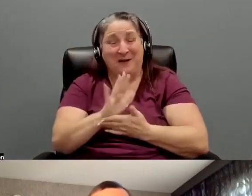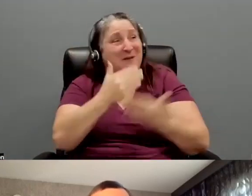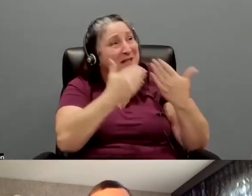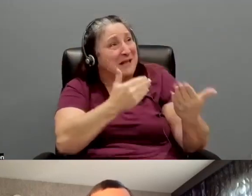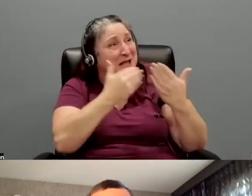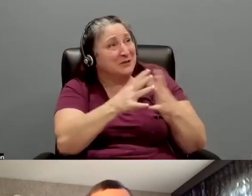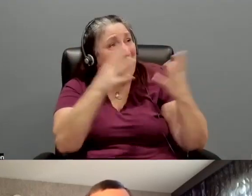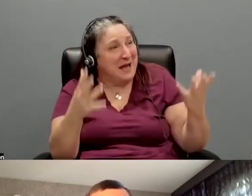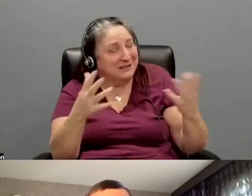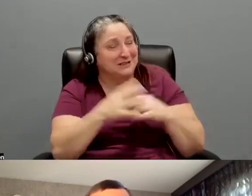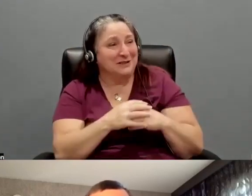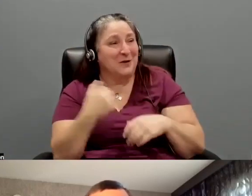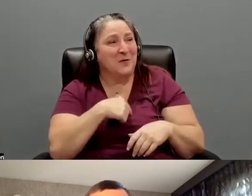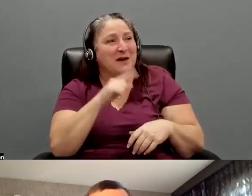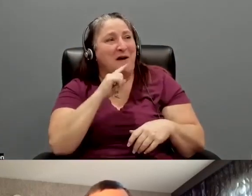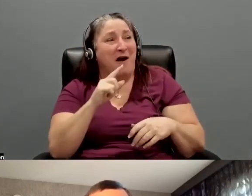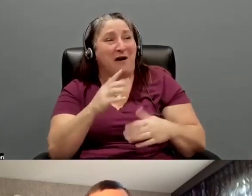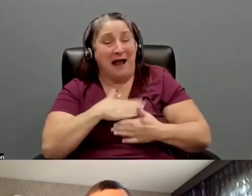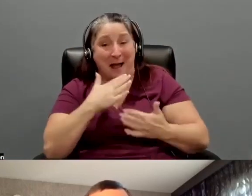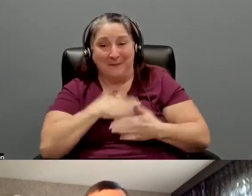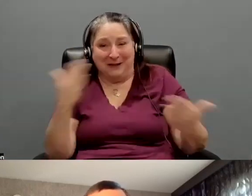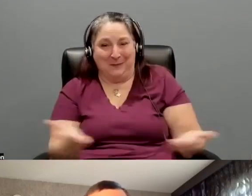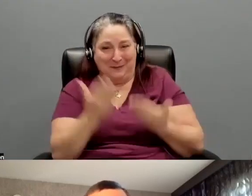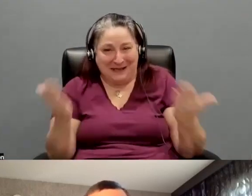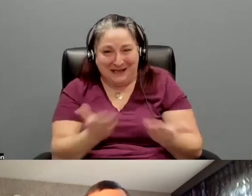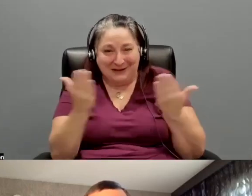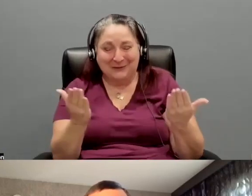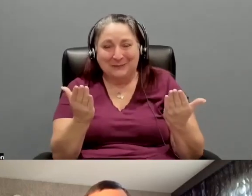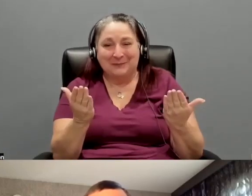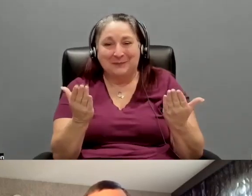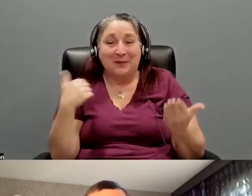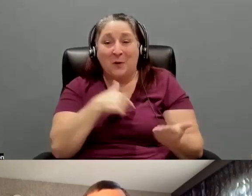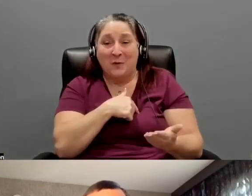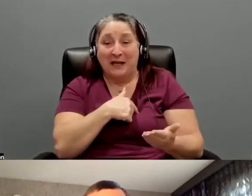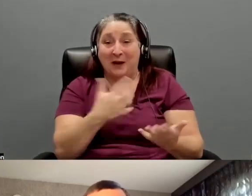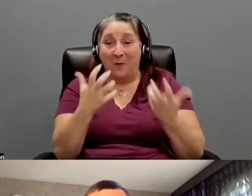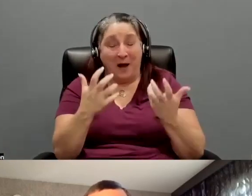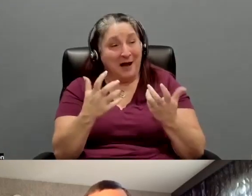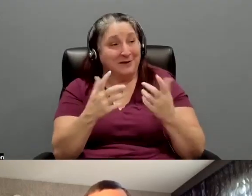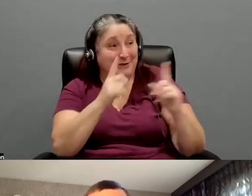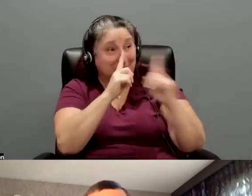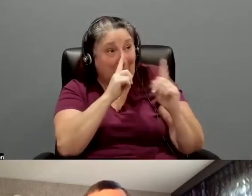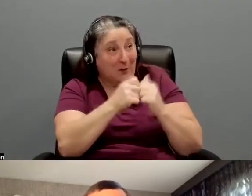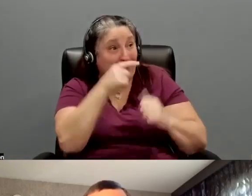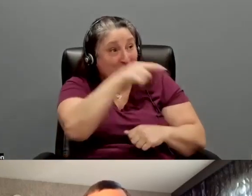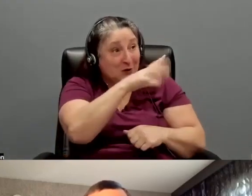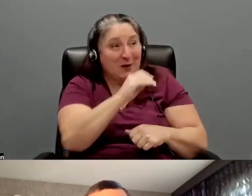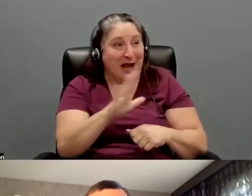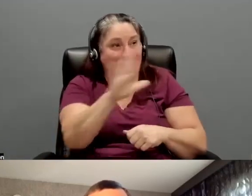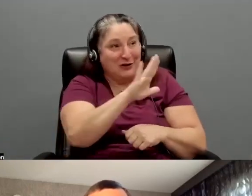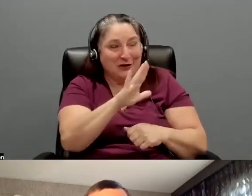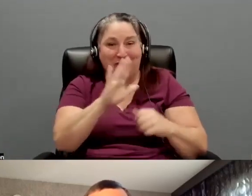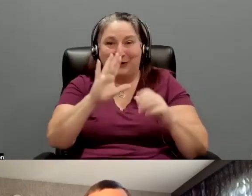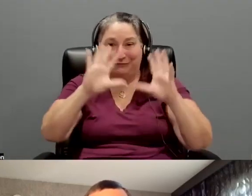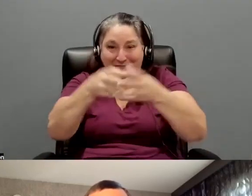much. We are very happy to be here. So we wanted to talk with, you know, you and your network.